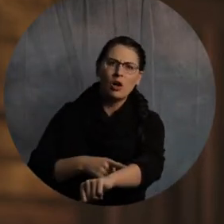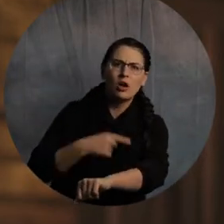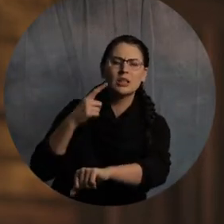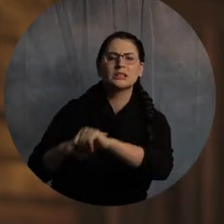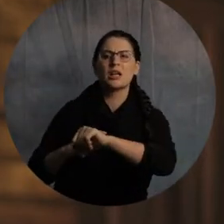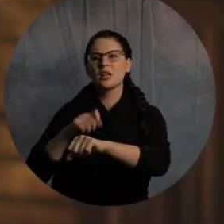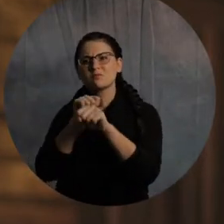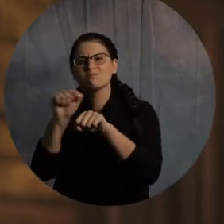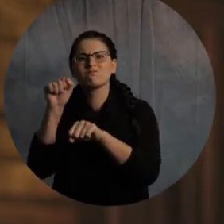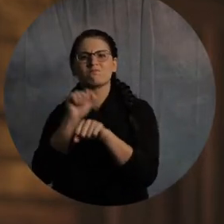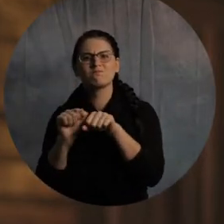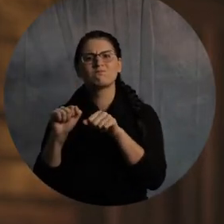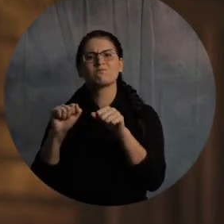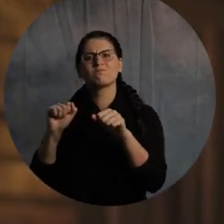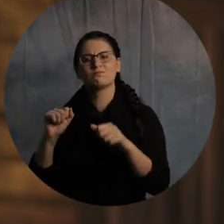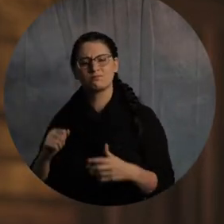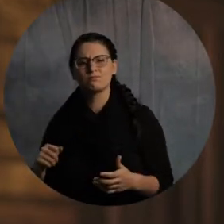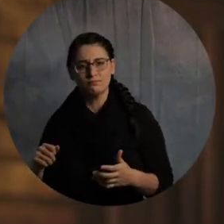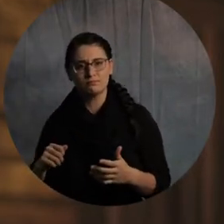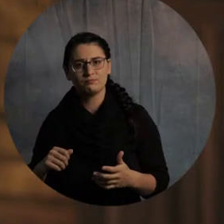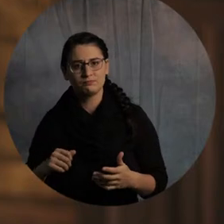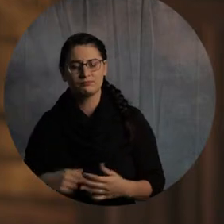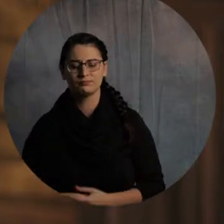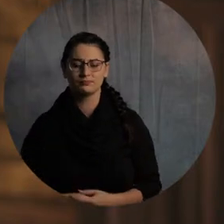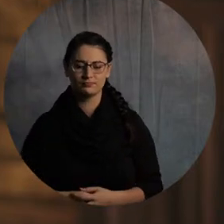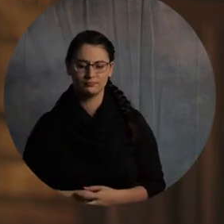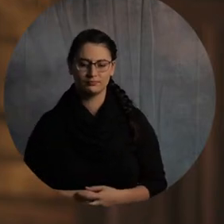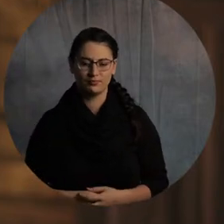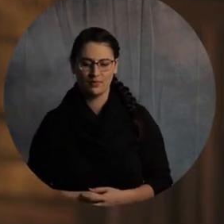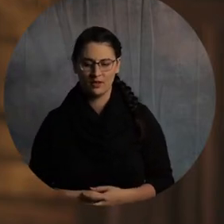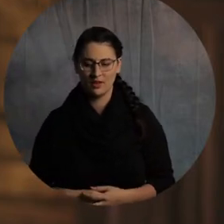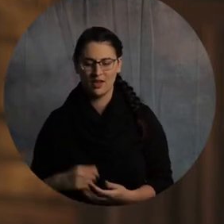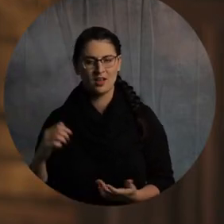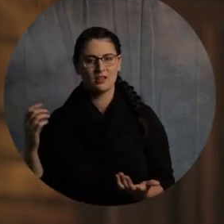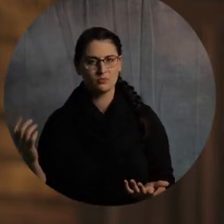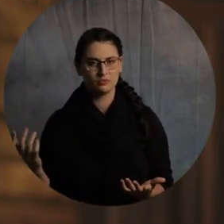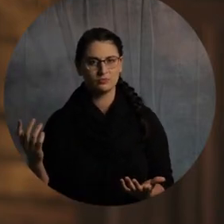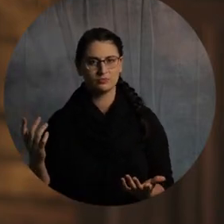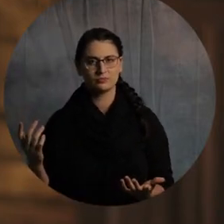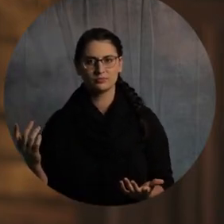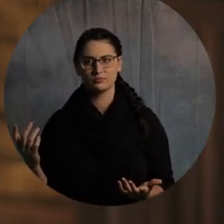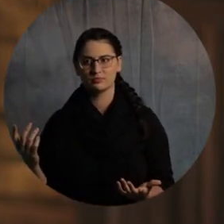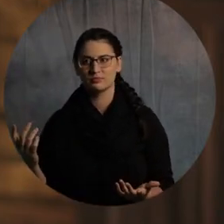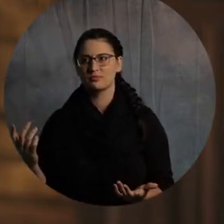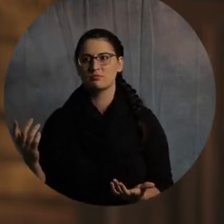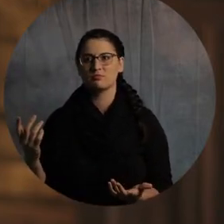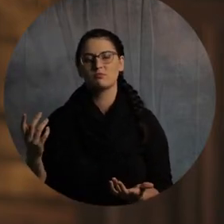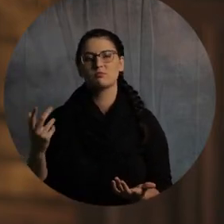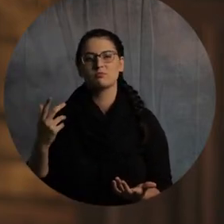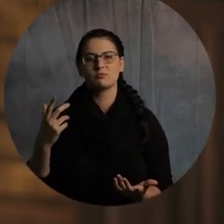striving for. Just think about what it took for us to be one with Christ. It took us death.